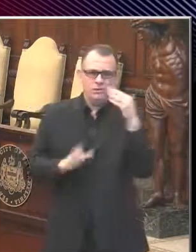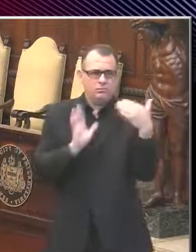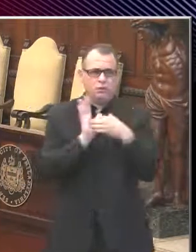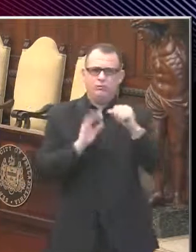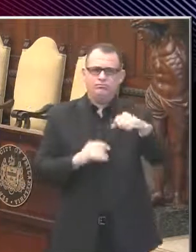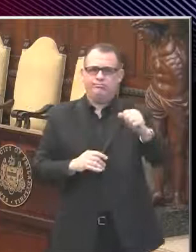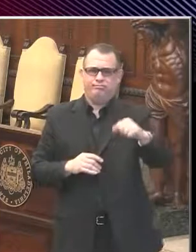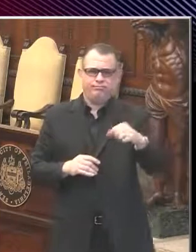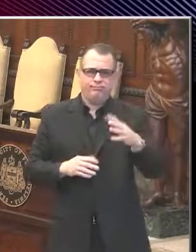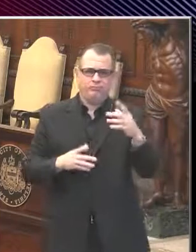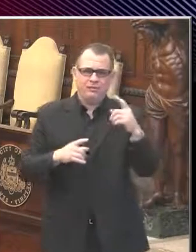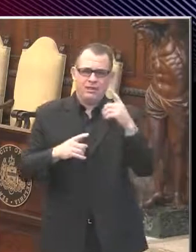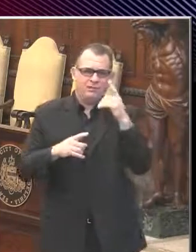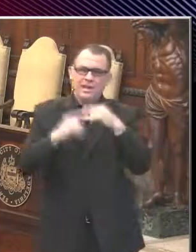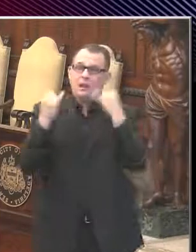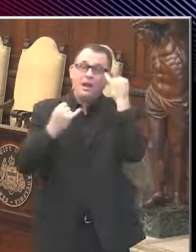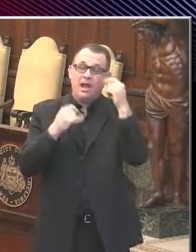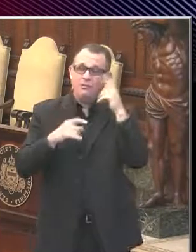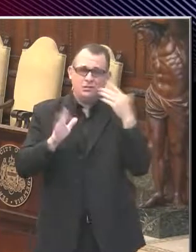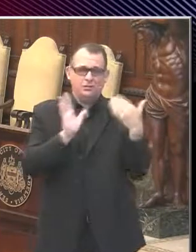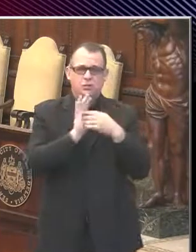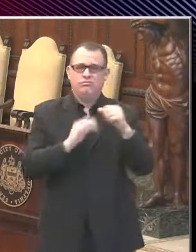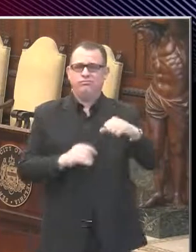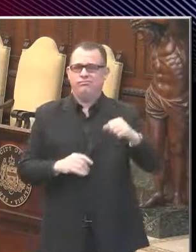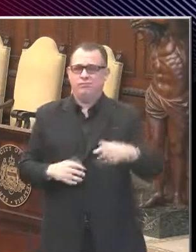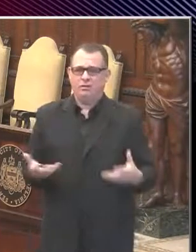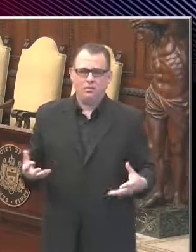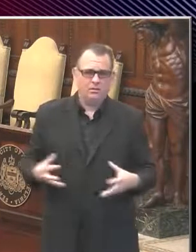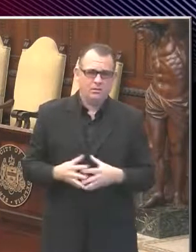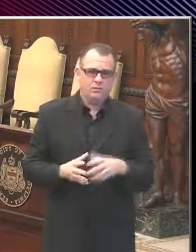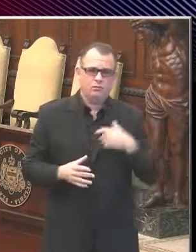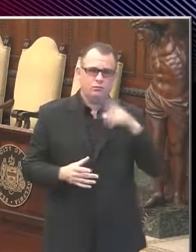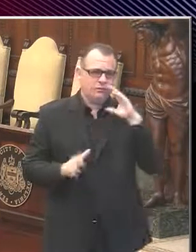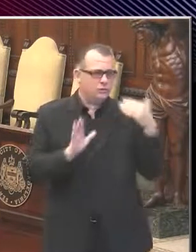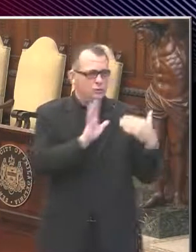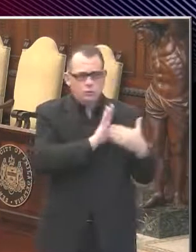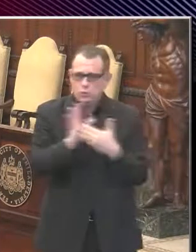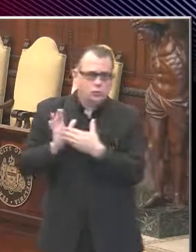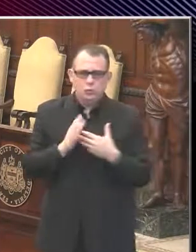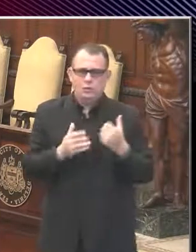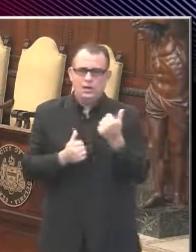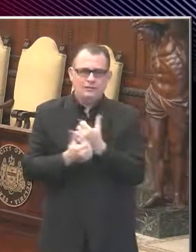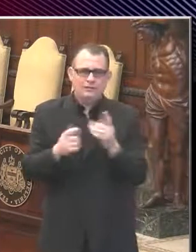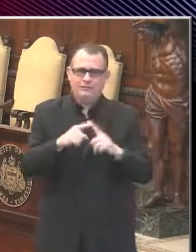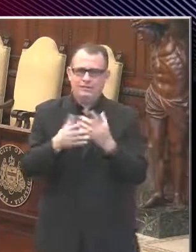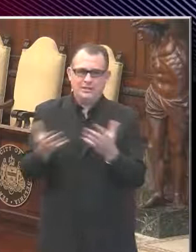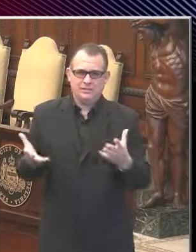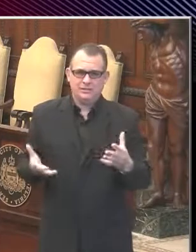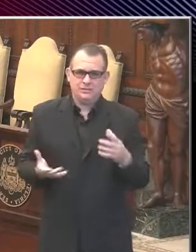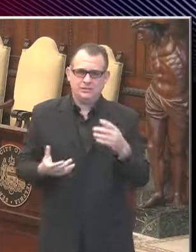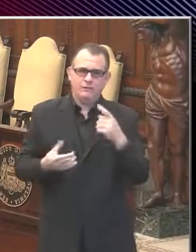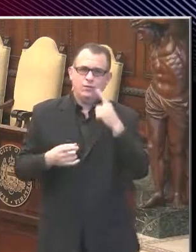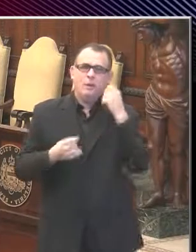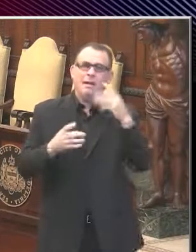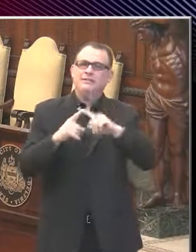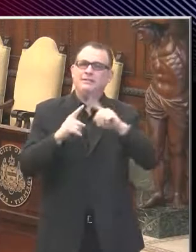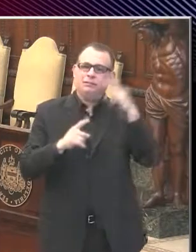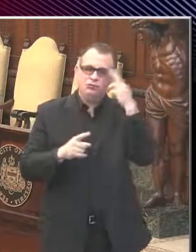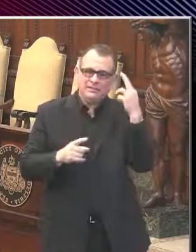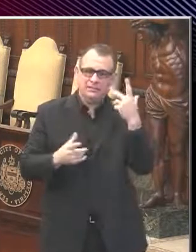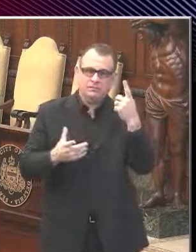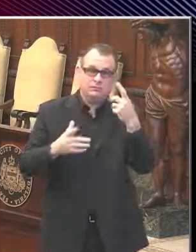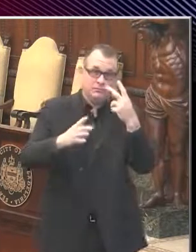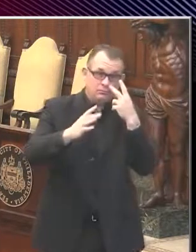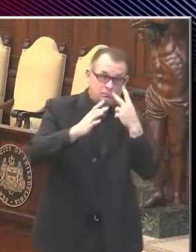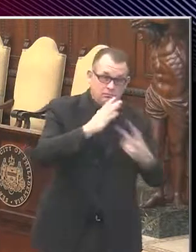imagine. I suspect that we're going to be sued on a number of different, different things and different reasons and, uh, can't speculate on what it's going to be